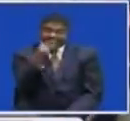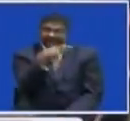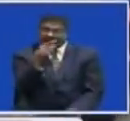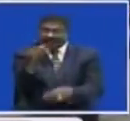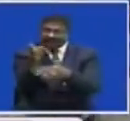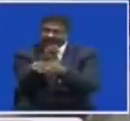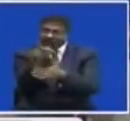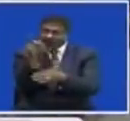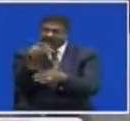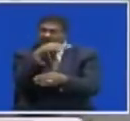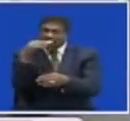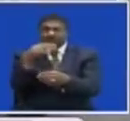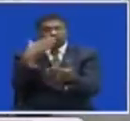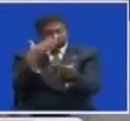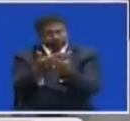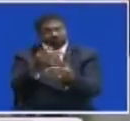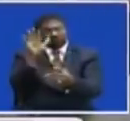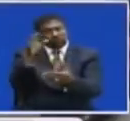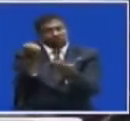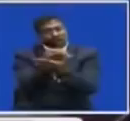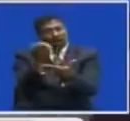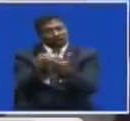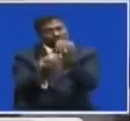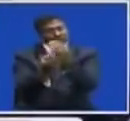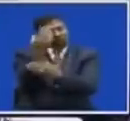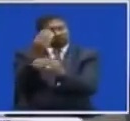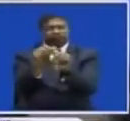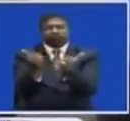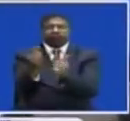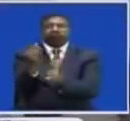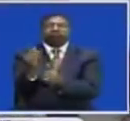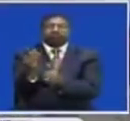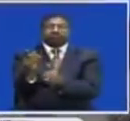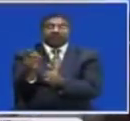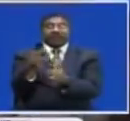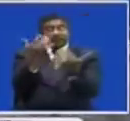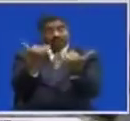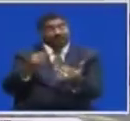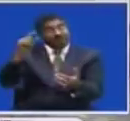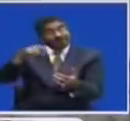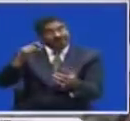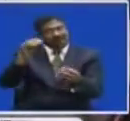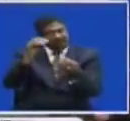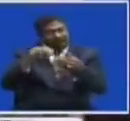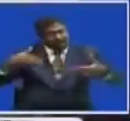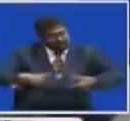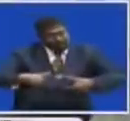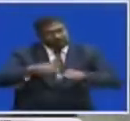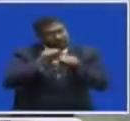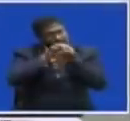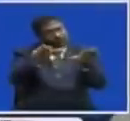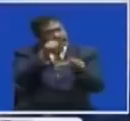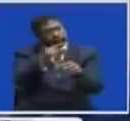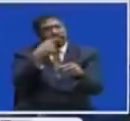a strategic sector For economic growth And diversification Ms. Langer Said there is need To influence youths In the constituency